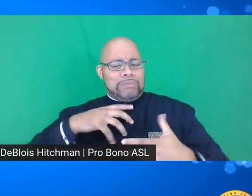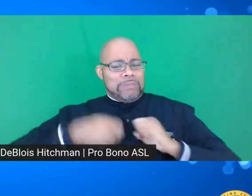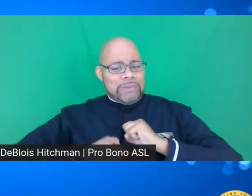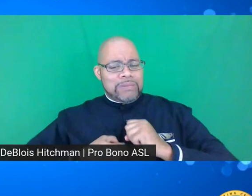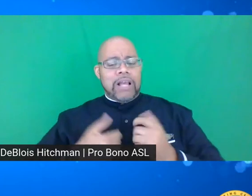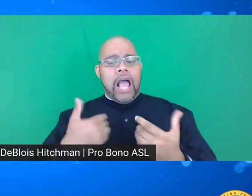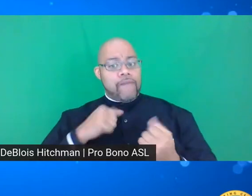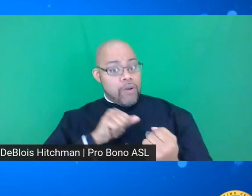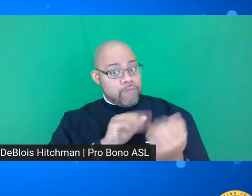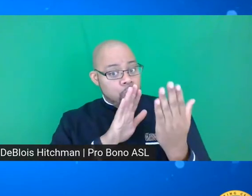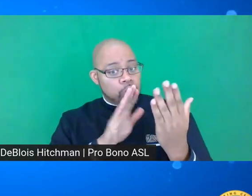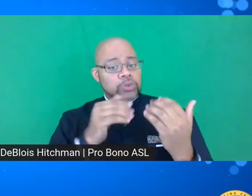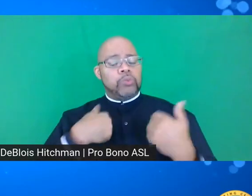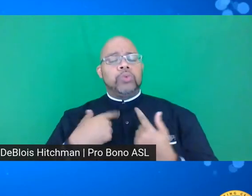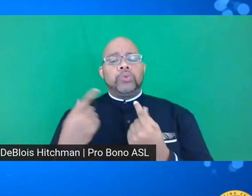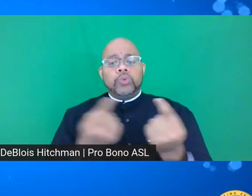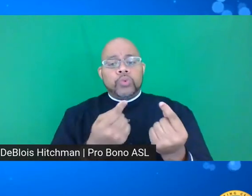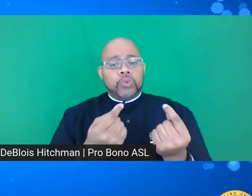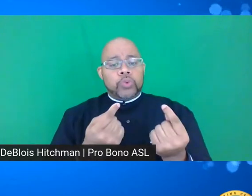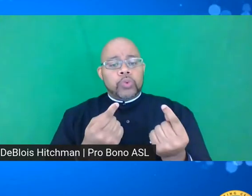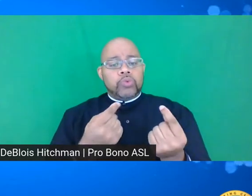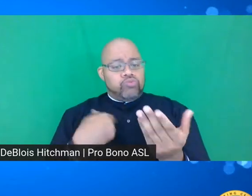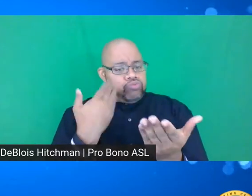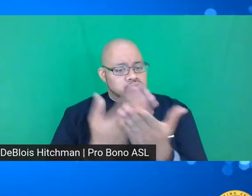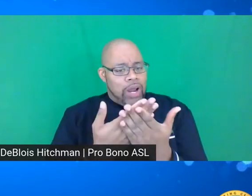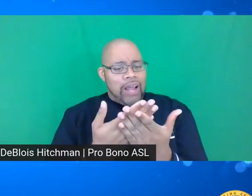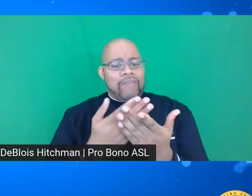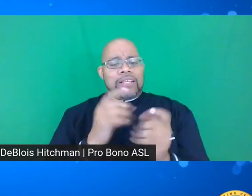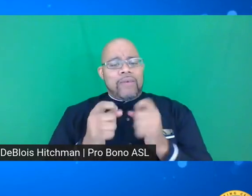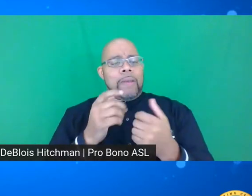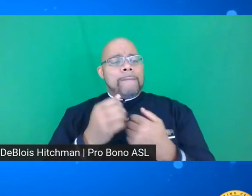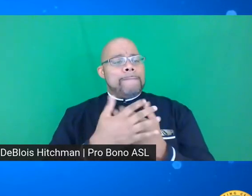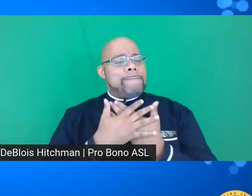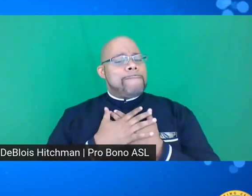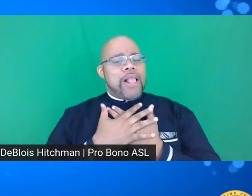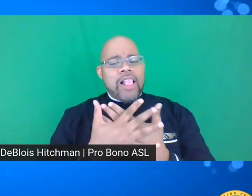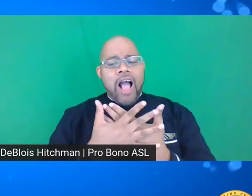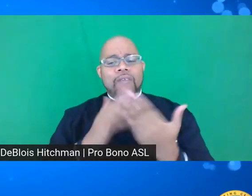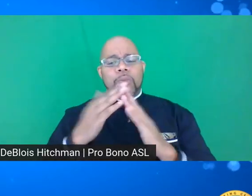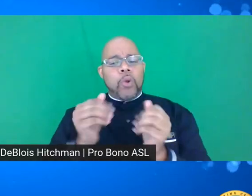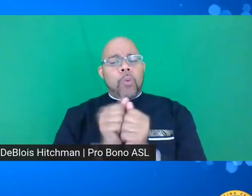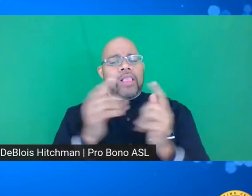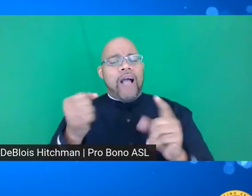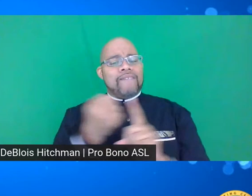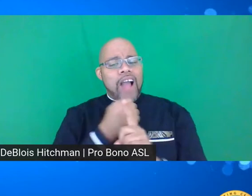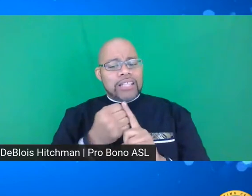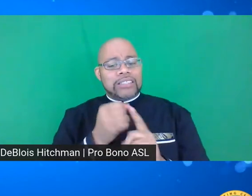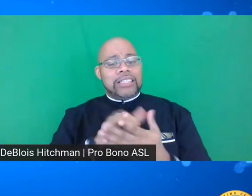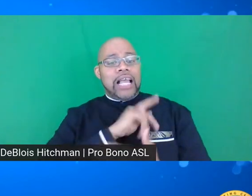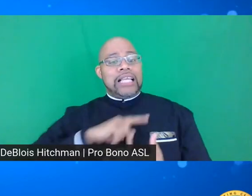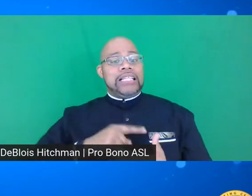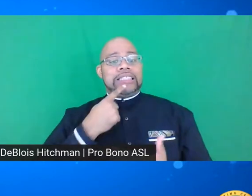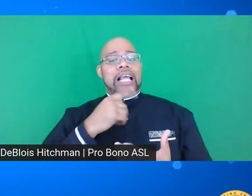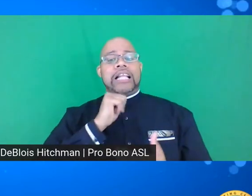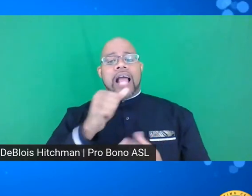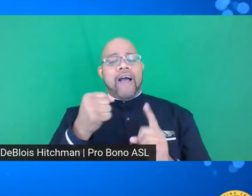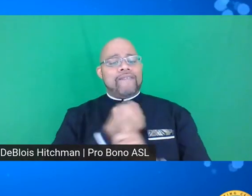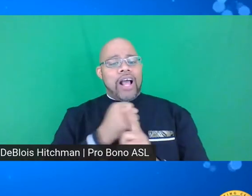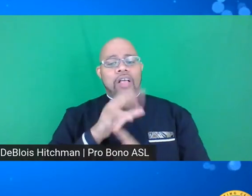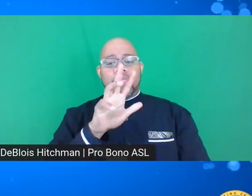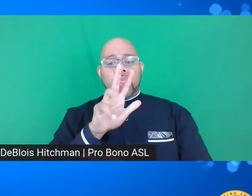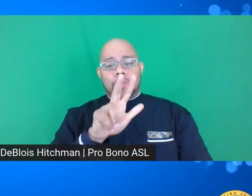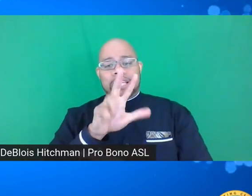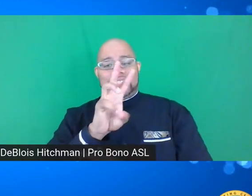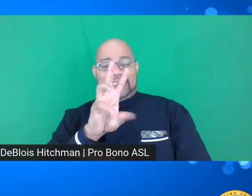approach. And we do all of that getting to the Beloved Community with nonviolence, which the King Center calls Nonviolence 365.